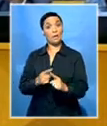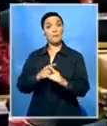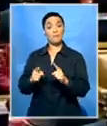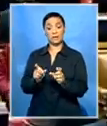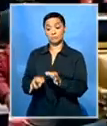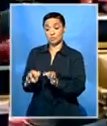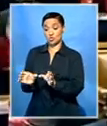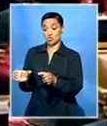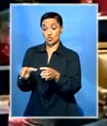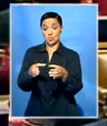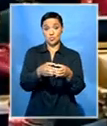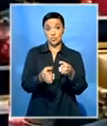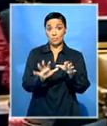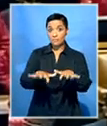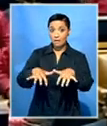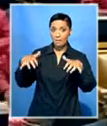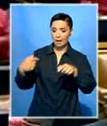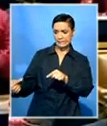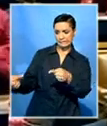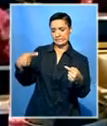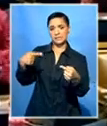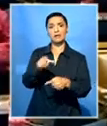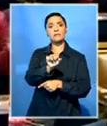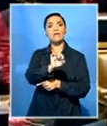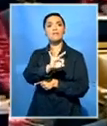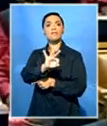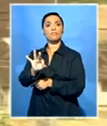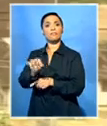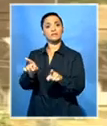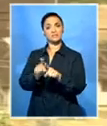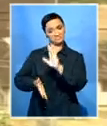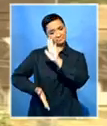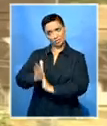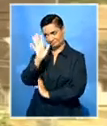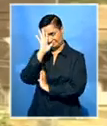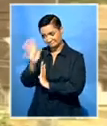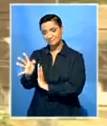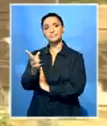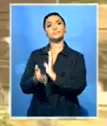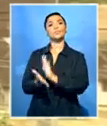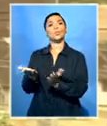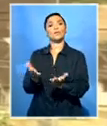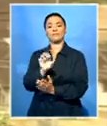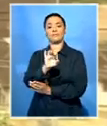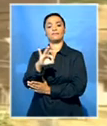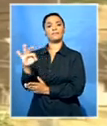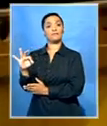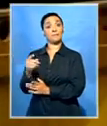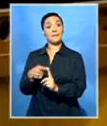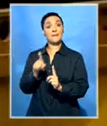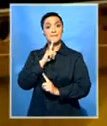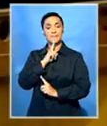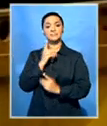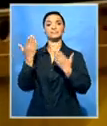opposition parties, particularly the EFF, which went to the highest court to force the President to pay. However,